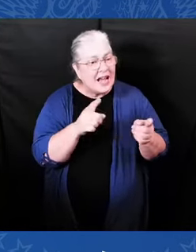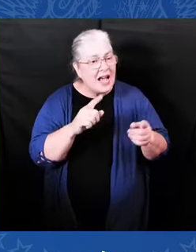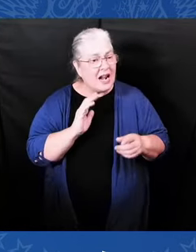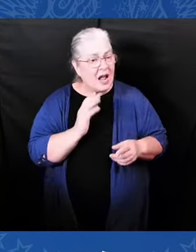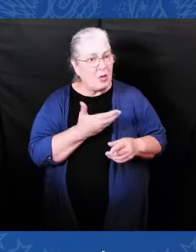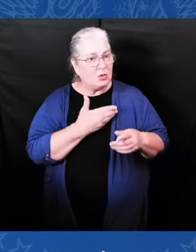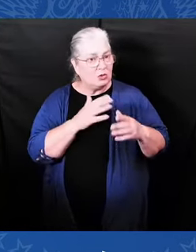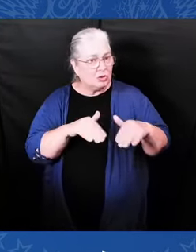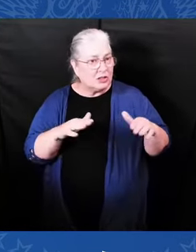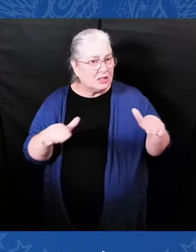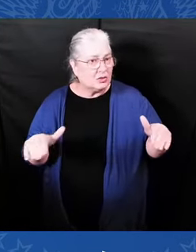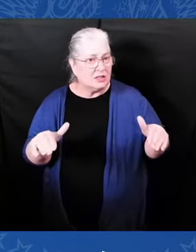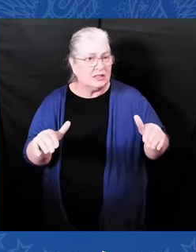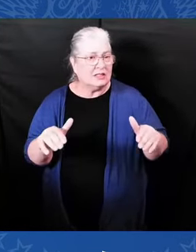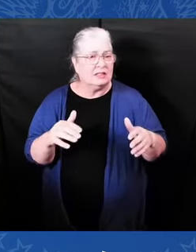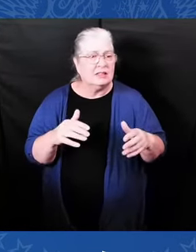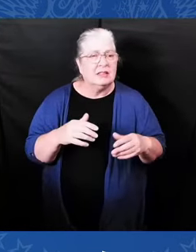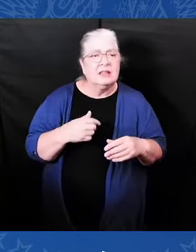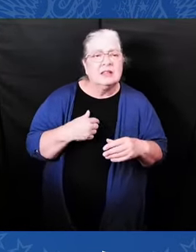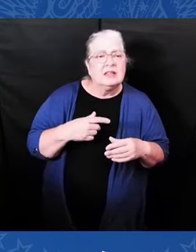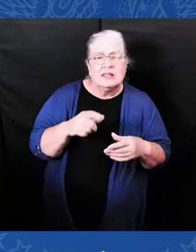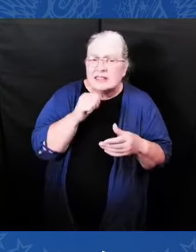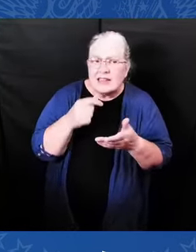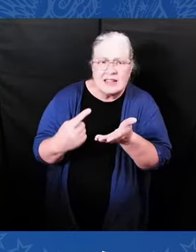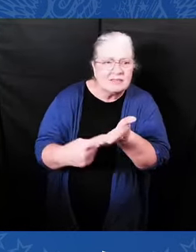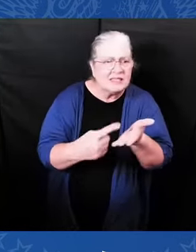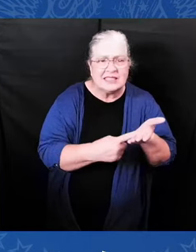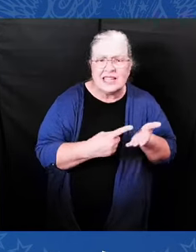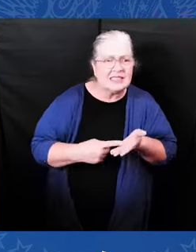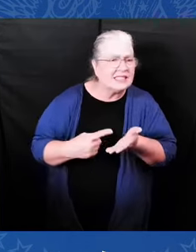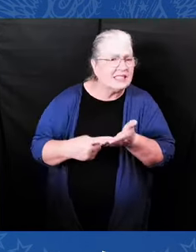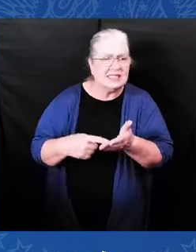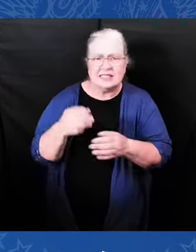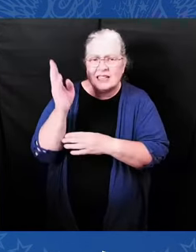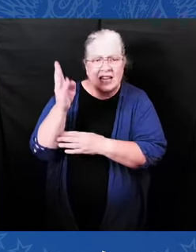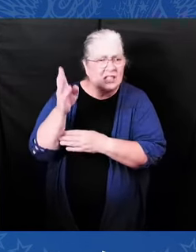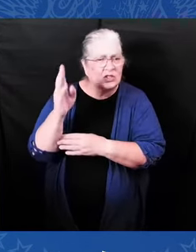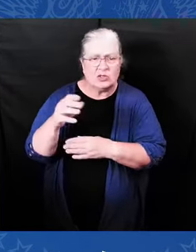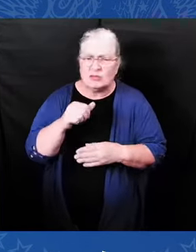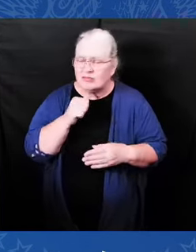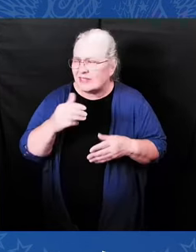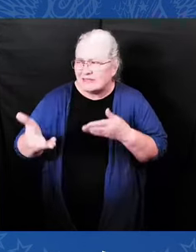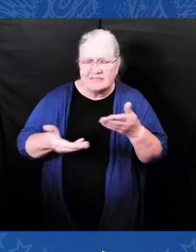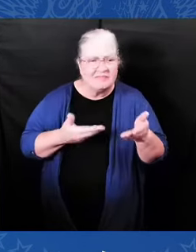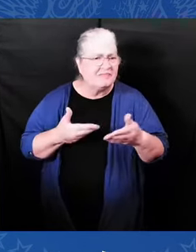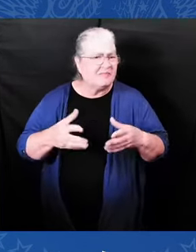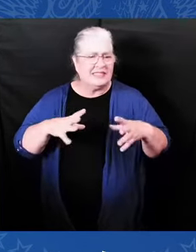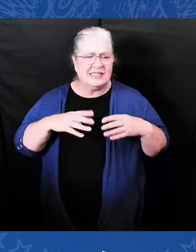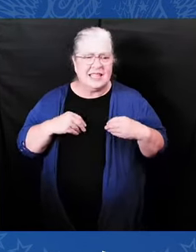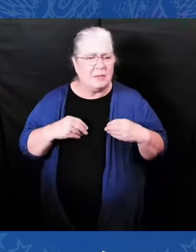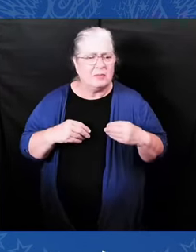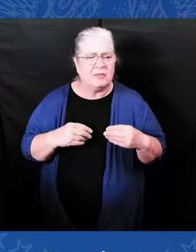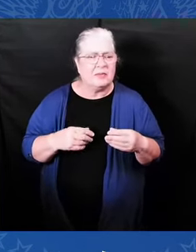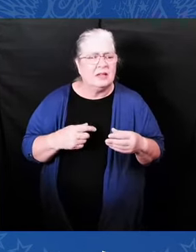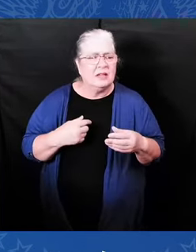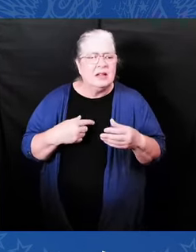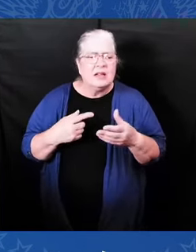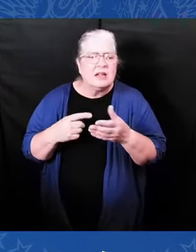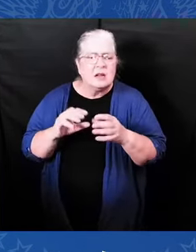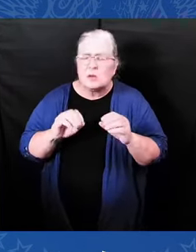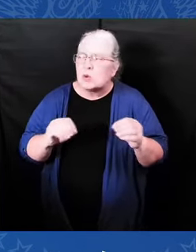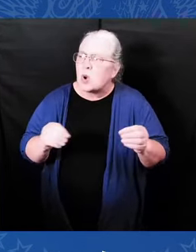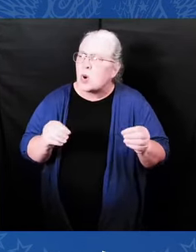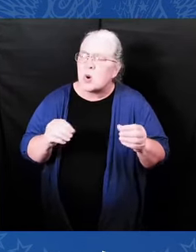table, no lecture, no invitation we will accept to debate an undeniable fact. In there were